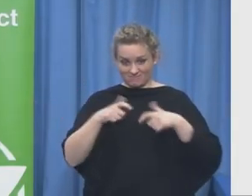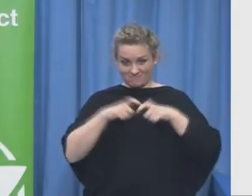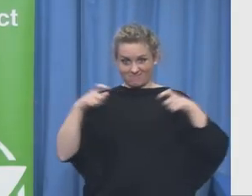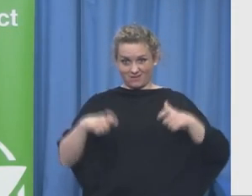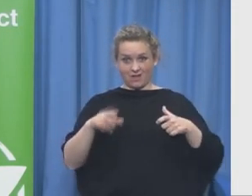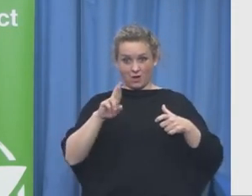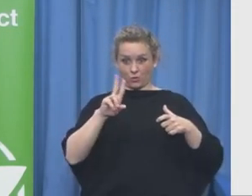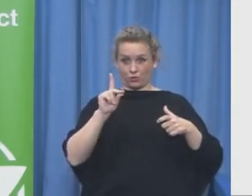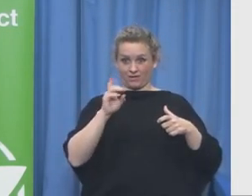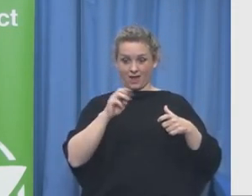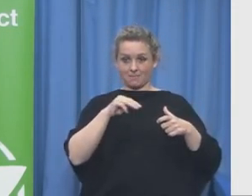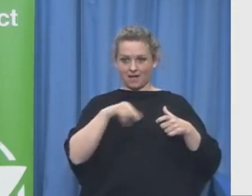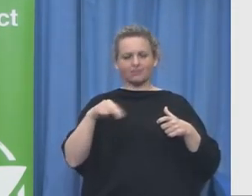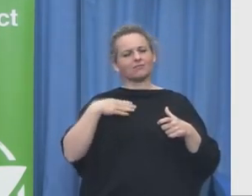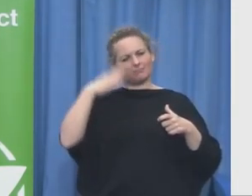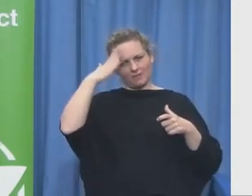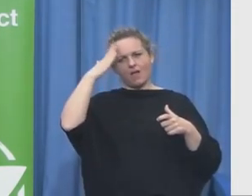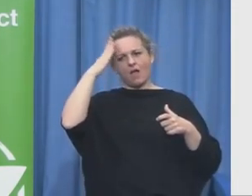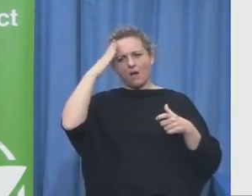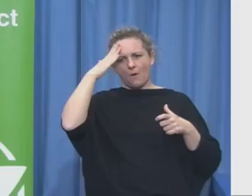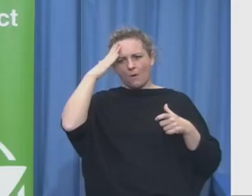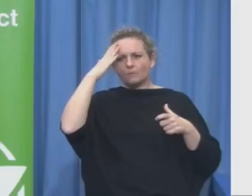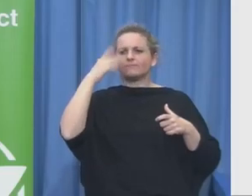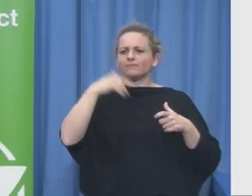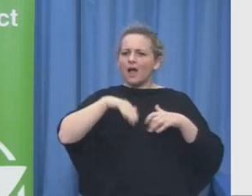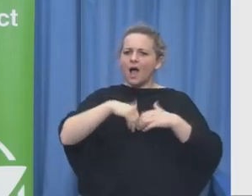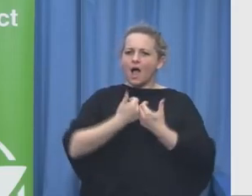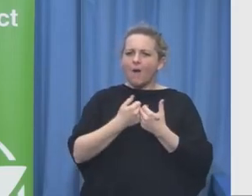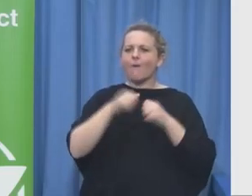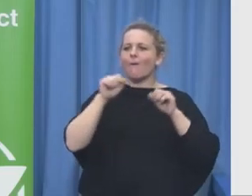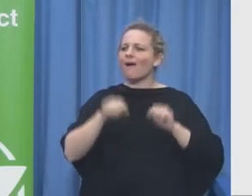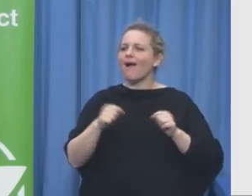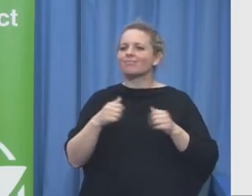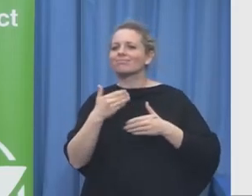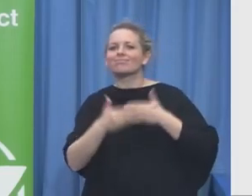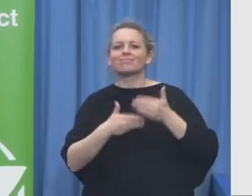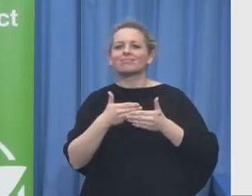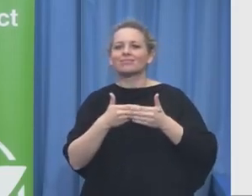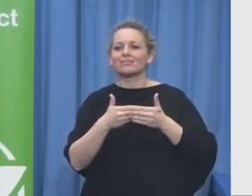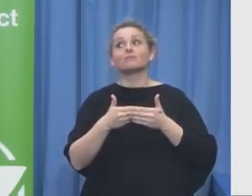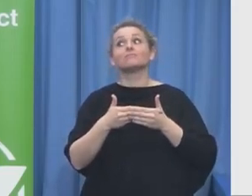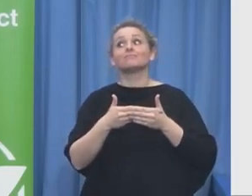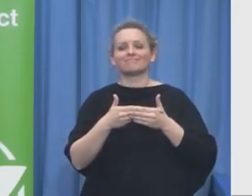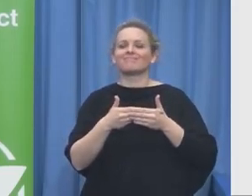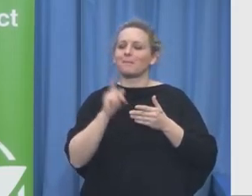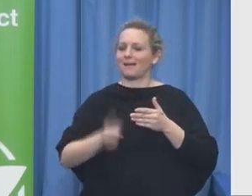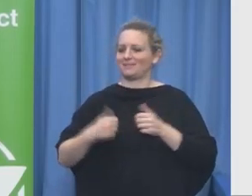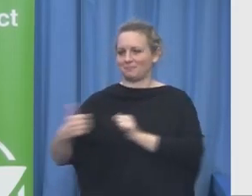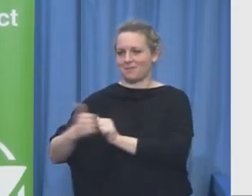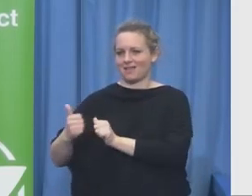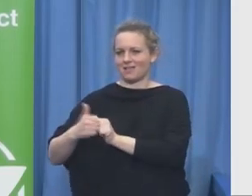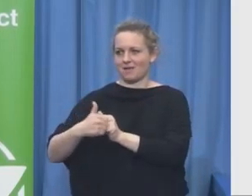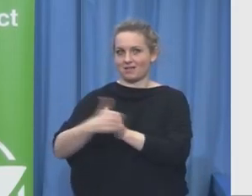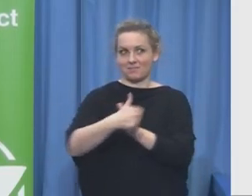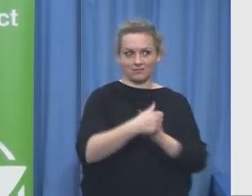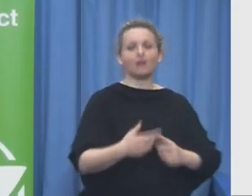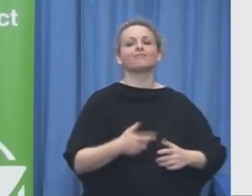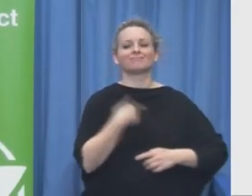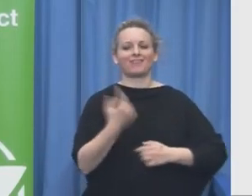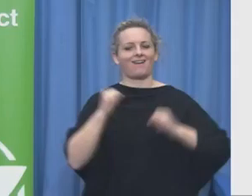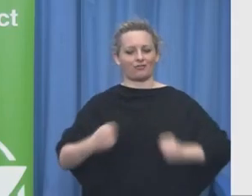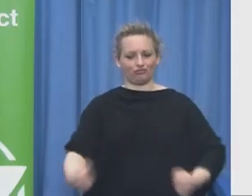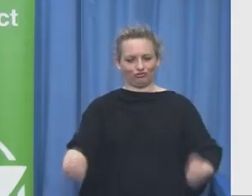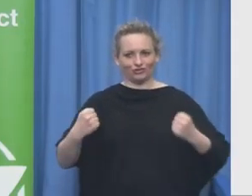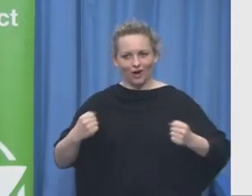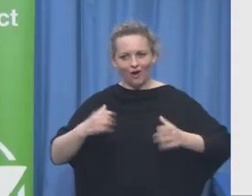make us stronger although it's not the easy way it's the sustainable way for the long run. Now when we talk about a